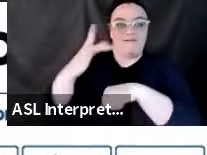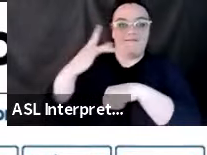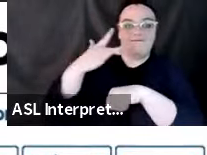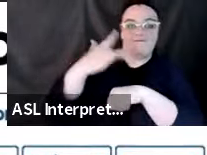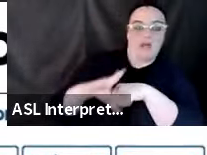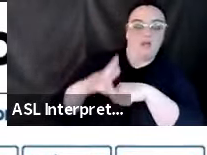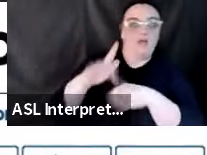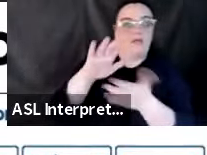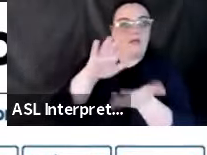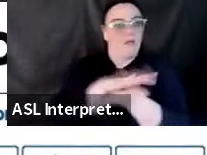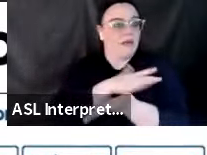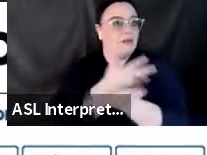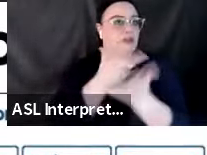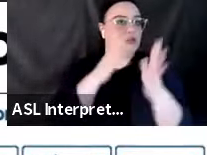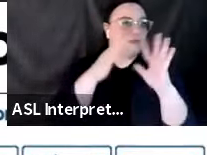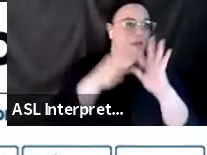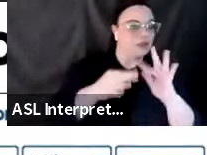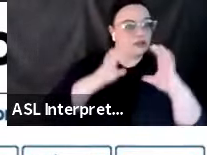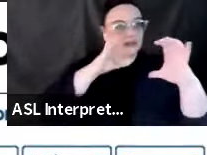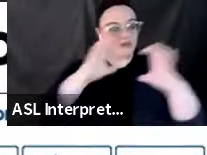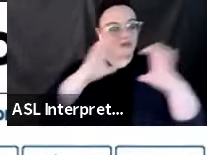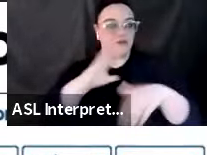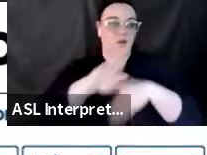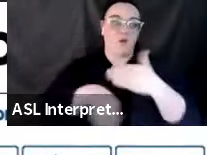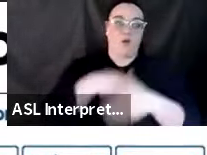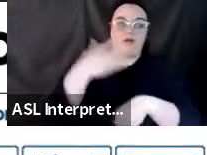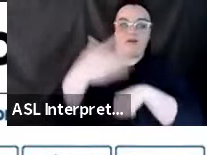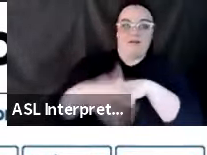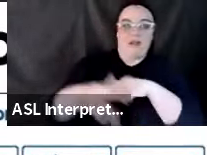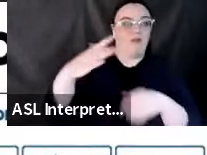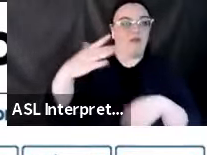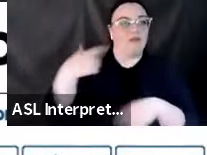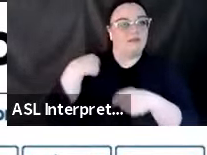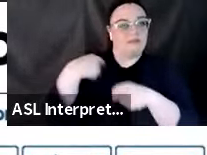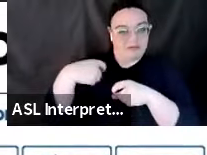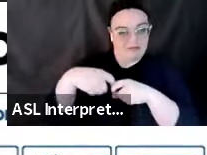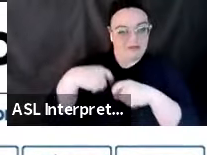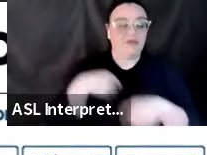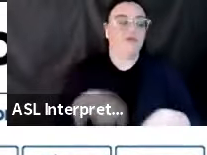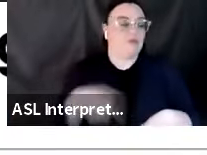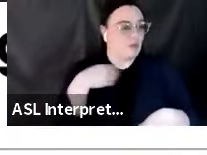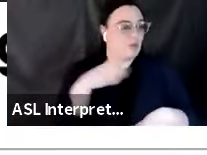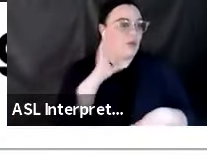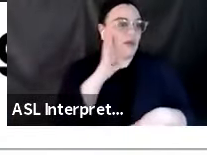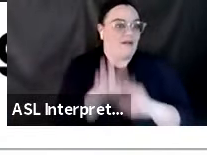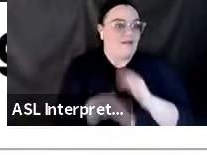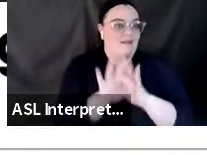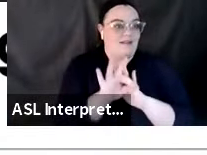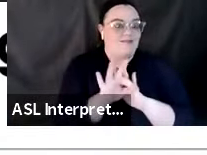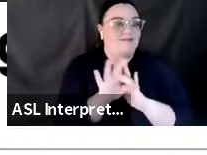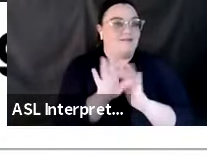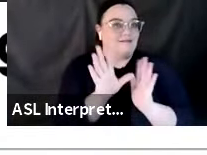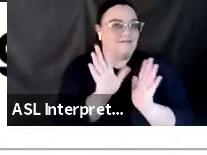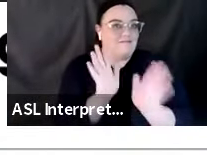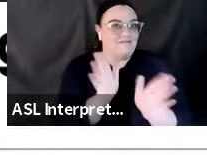the EarthquakeCountry.org website. We also have this ShakeOut website in Spanish. But we're now creating